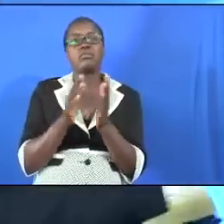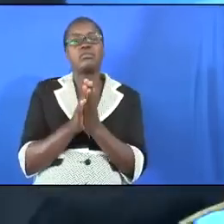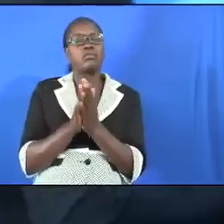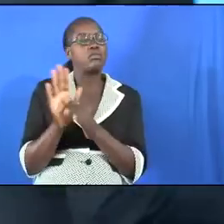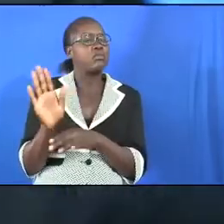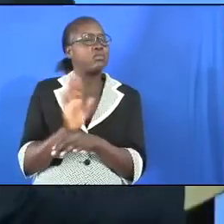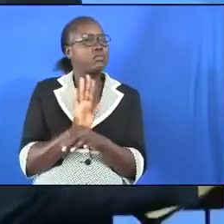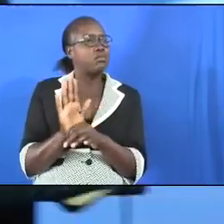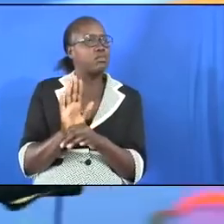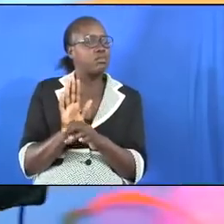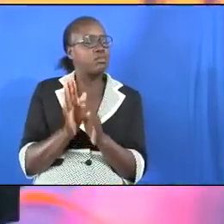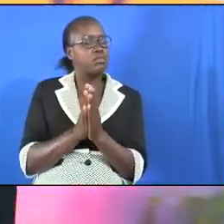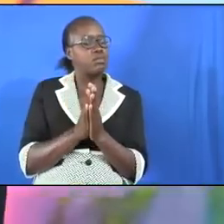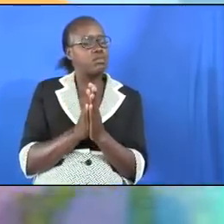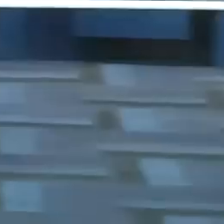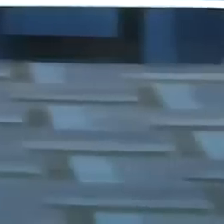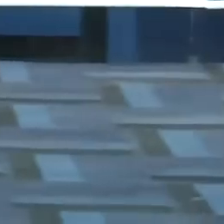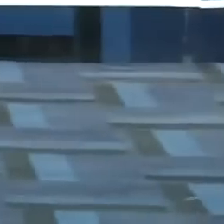occupied by